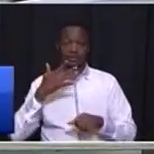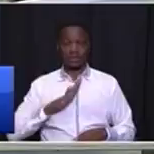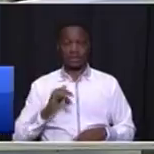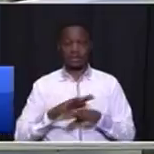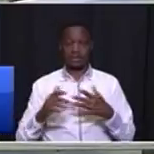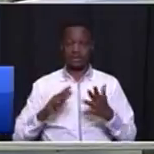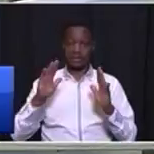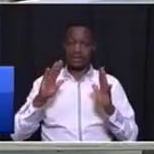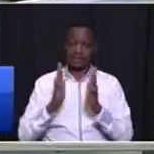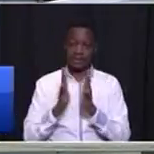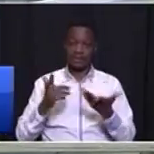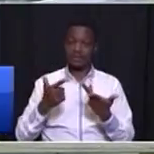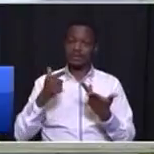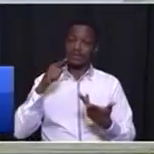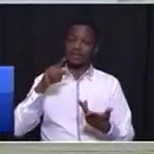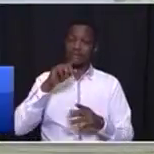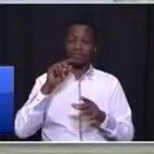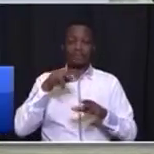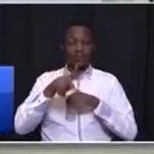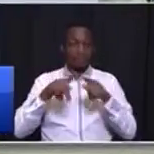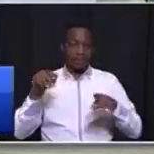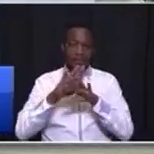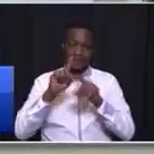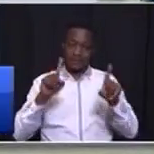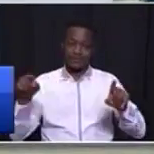need 10 patrollers in each one of them.